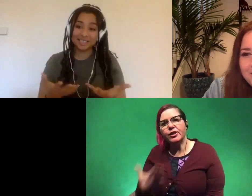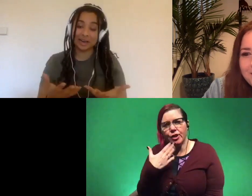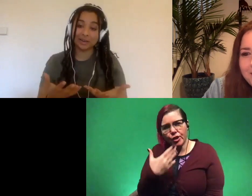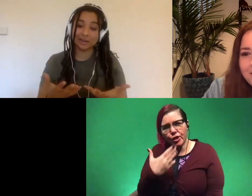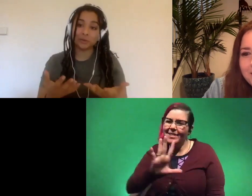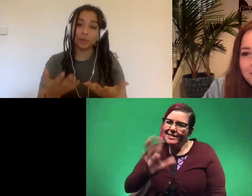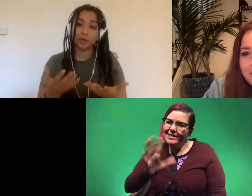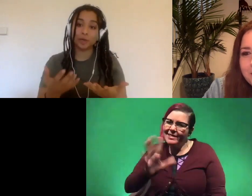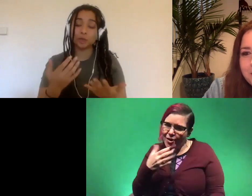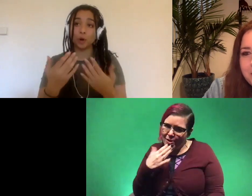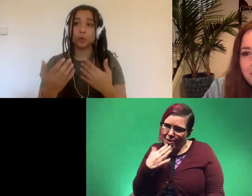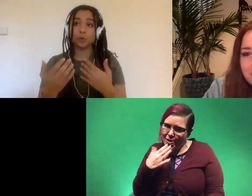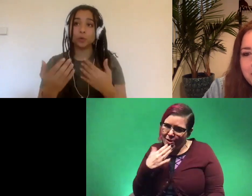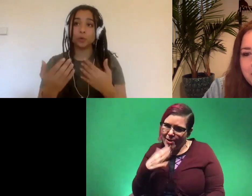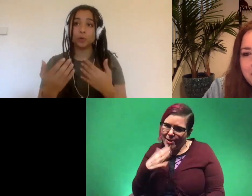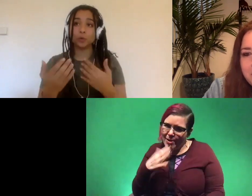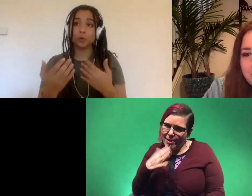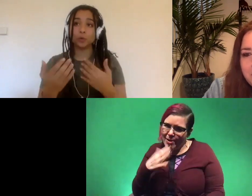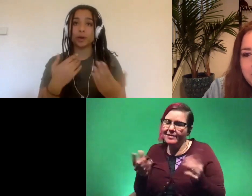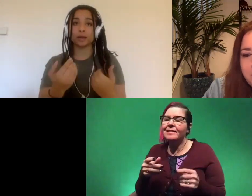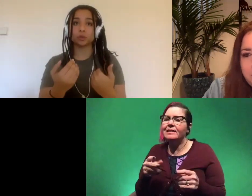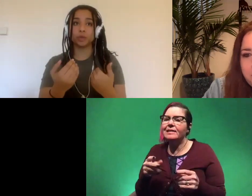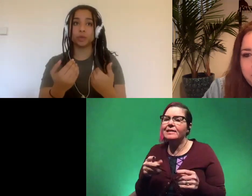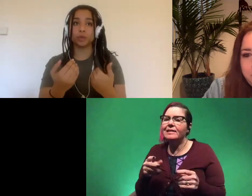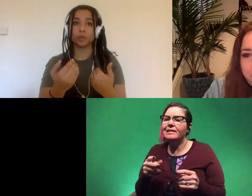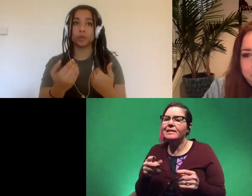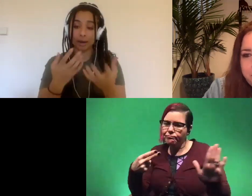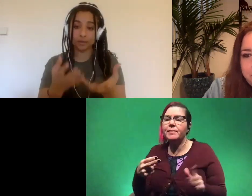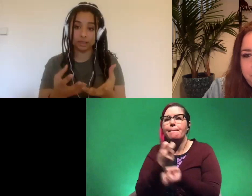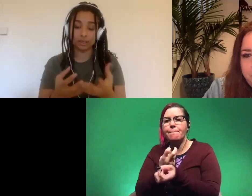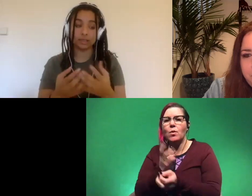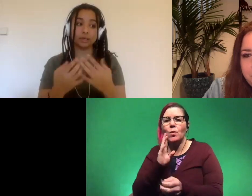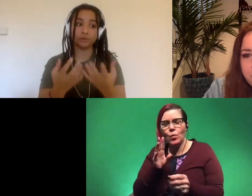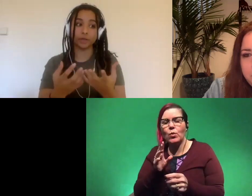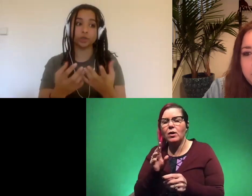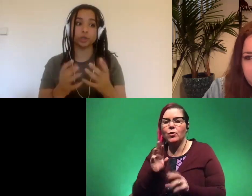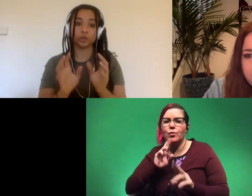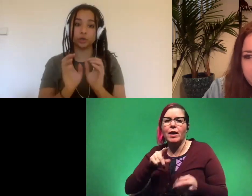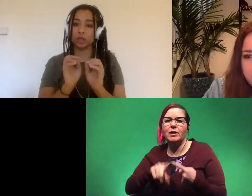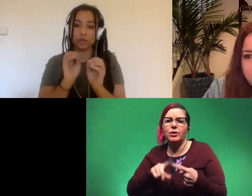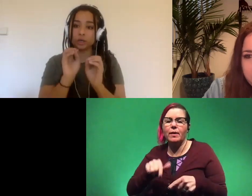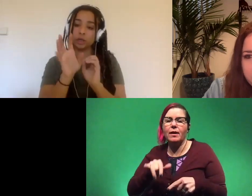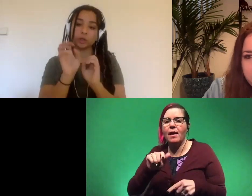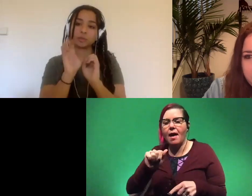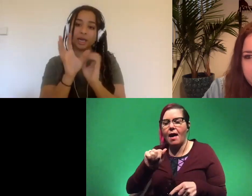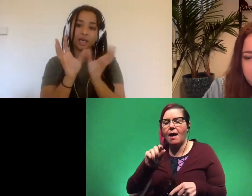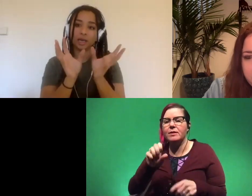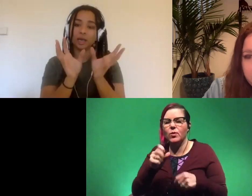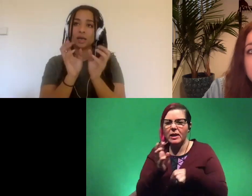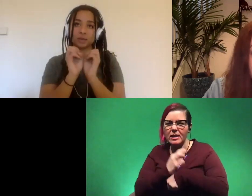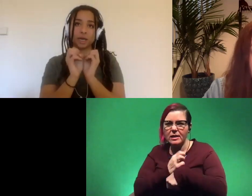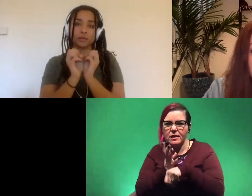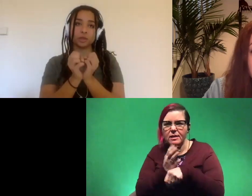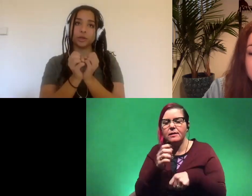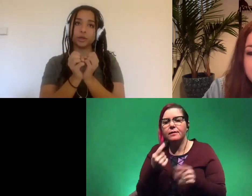to diagnose because bone reacts really specifically to abscesses and infections so it literally looks spiky